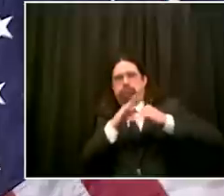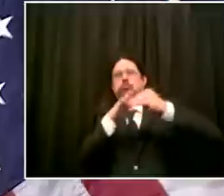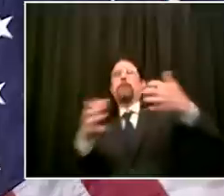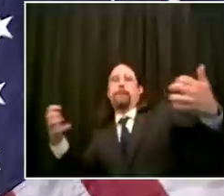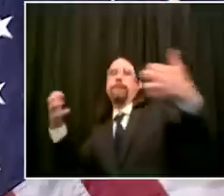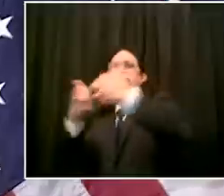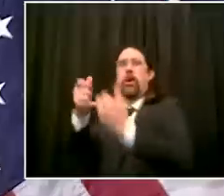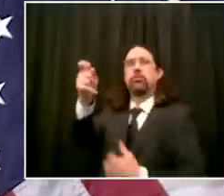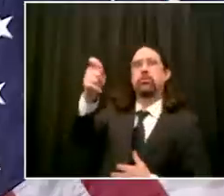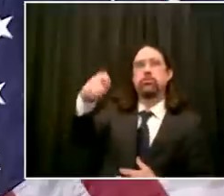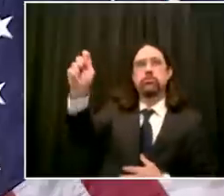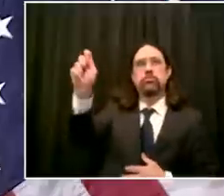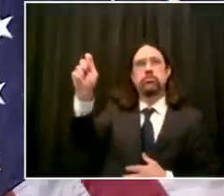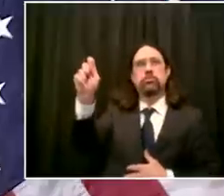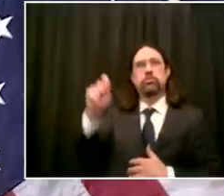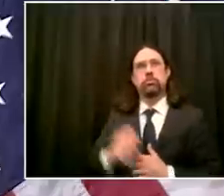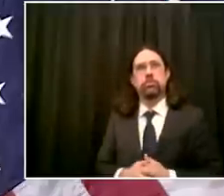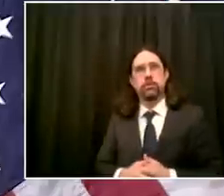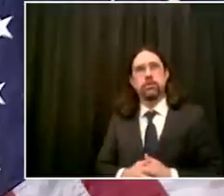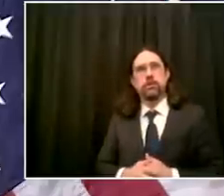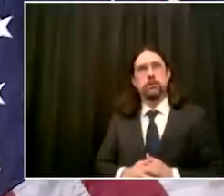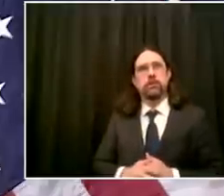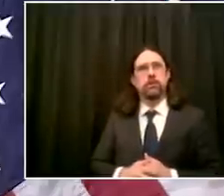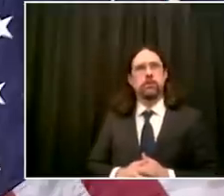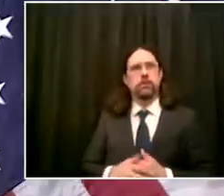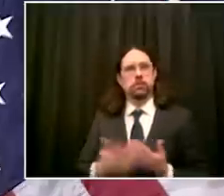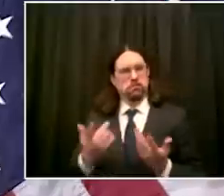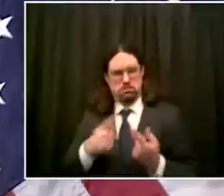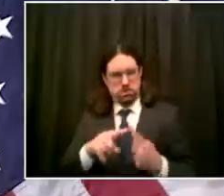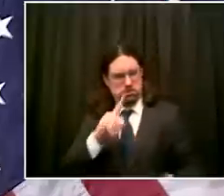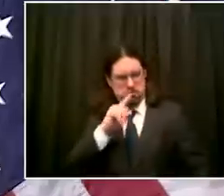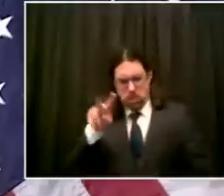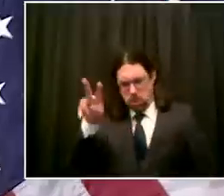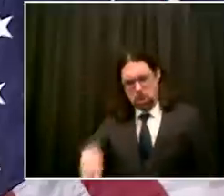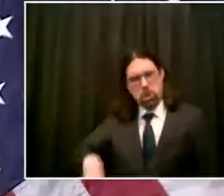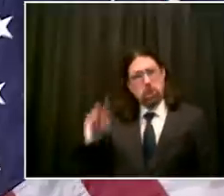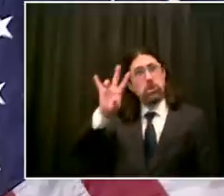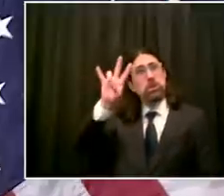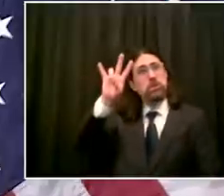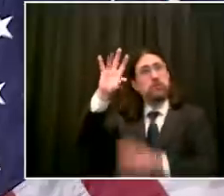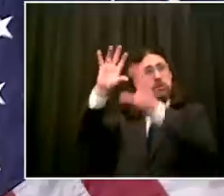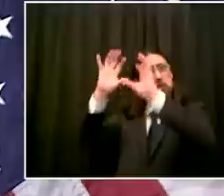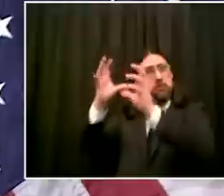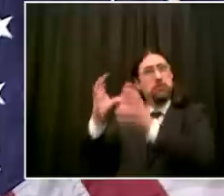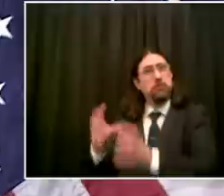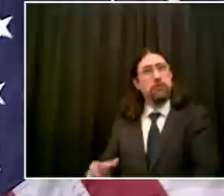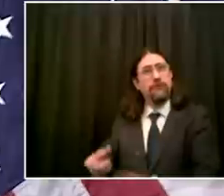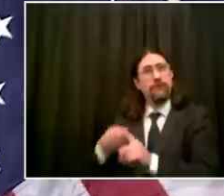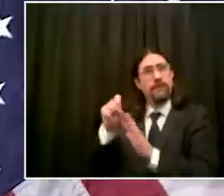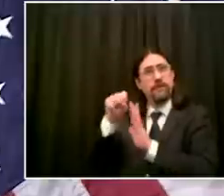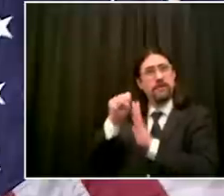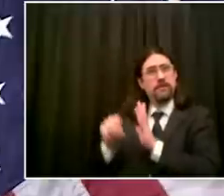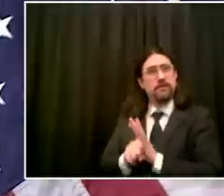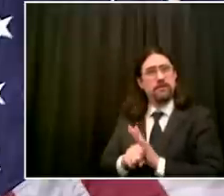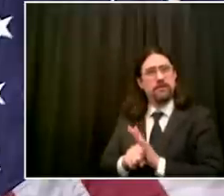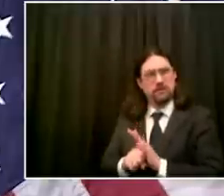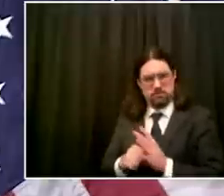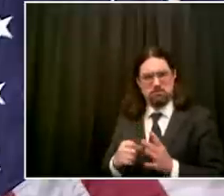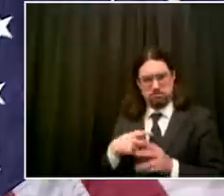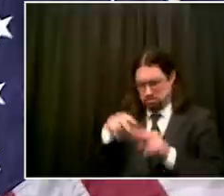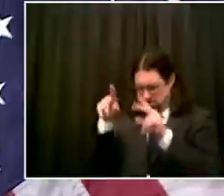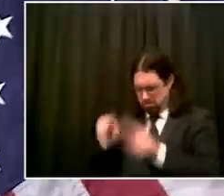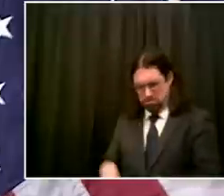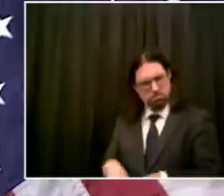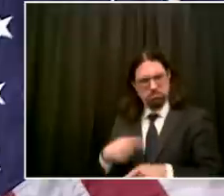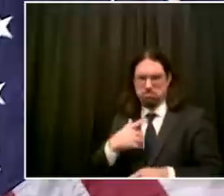on our city indicators and the state indicators both will align in the first half of june but again we've got to then make